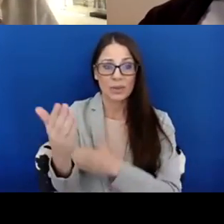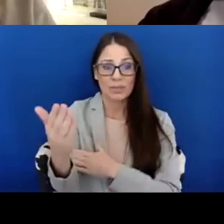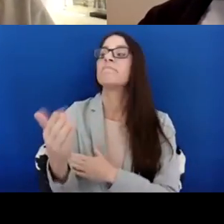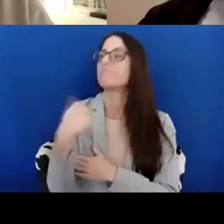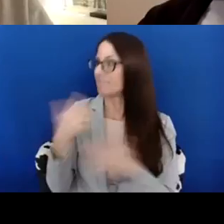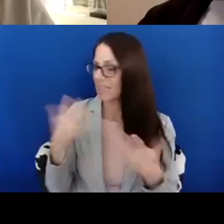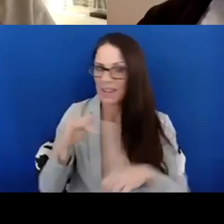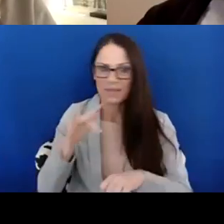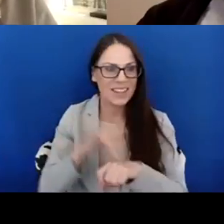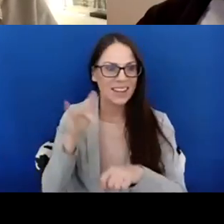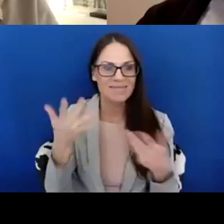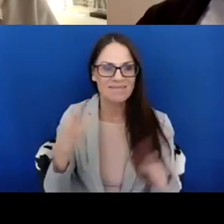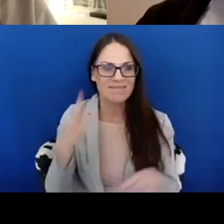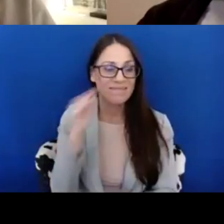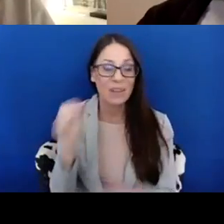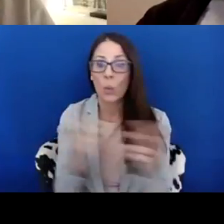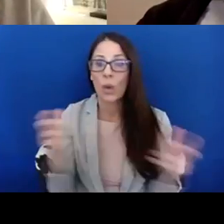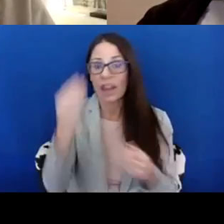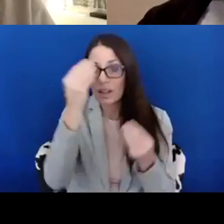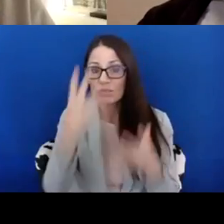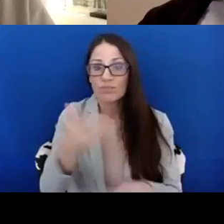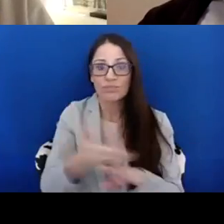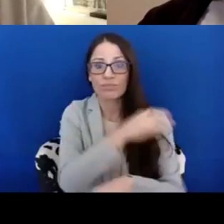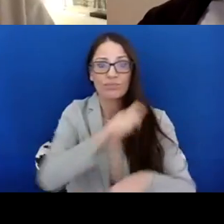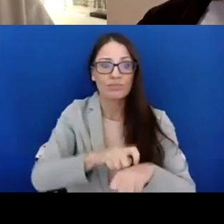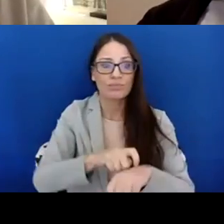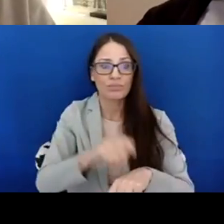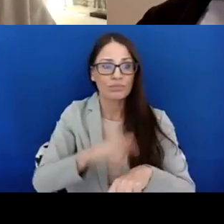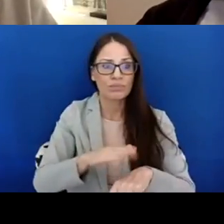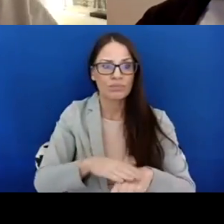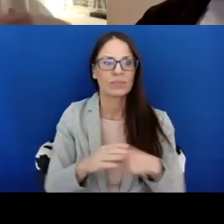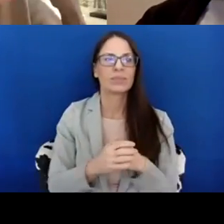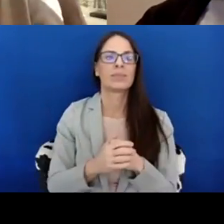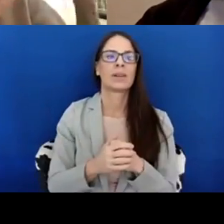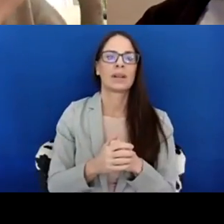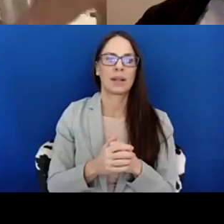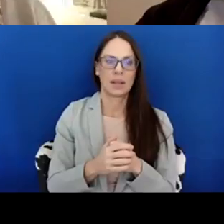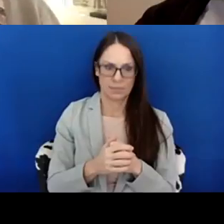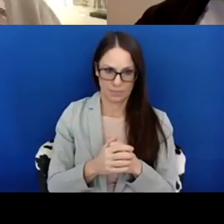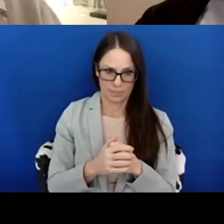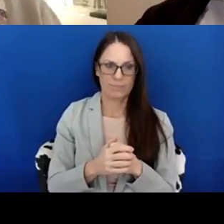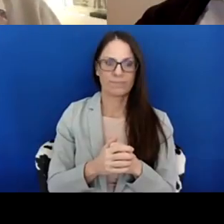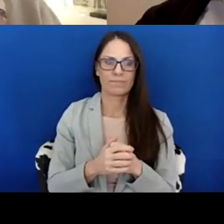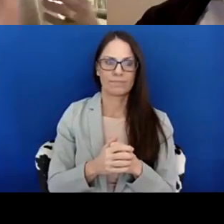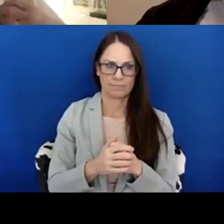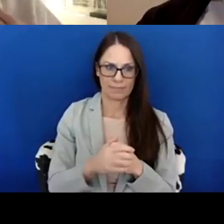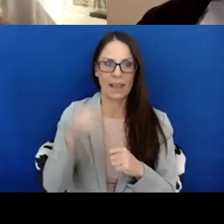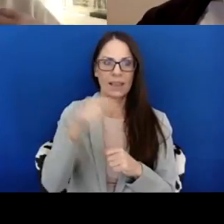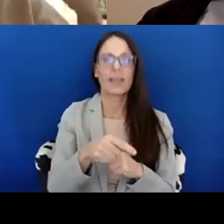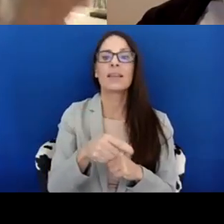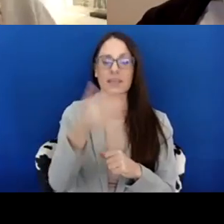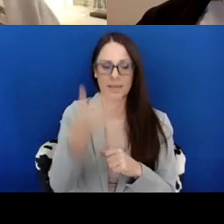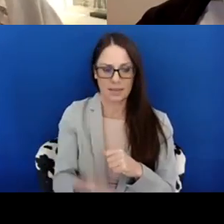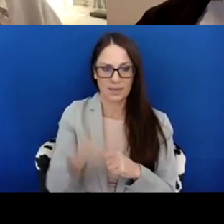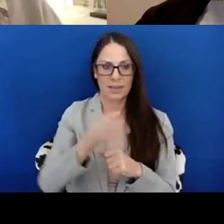without any warning, you know, this was Sesha's home and